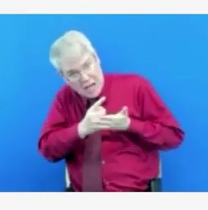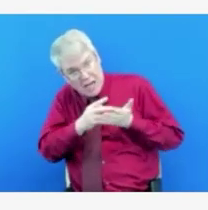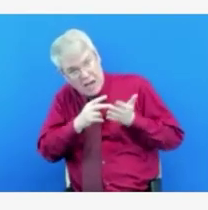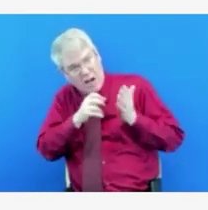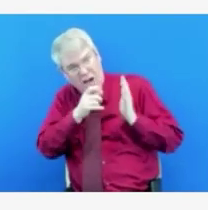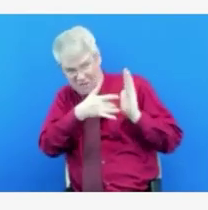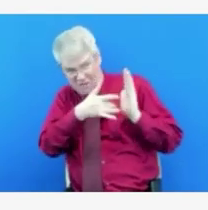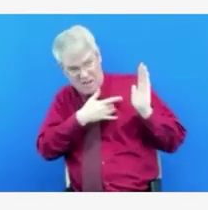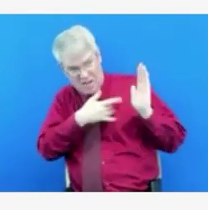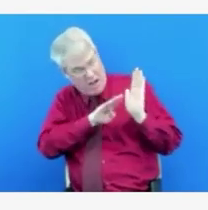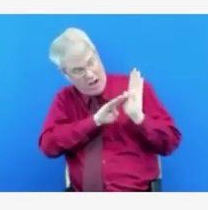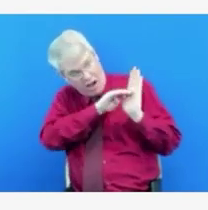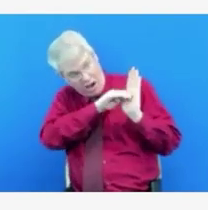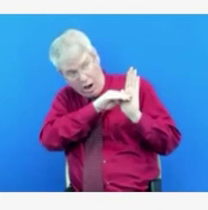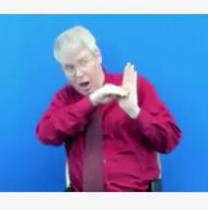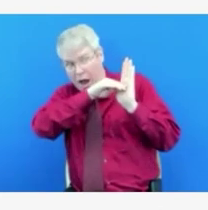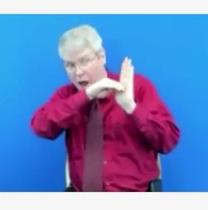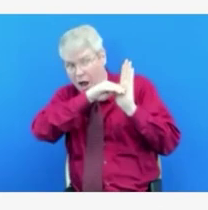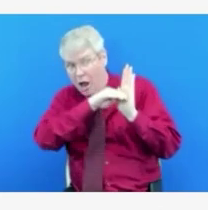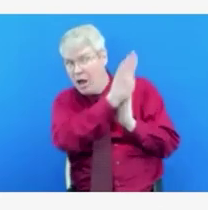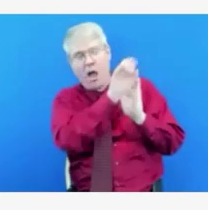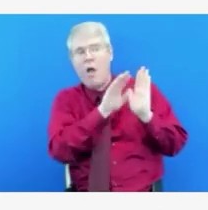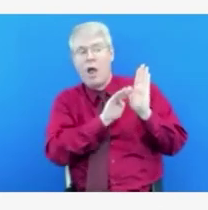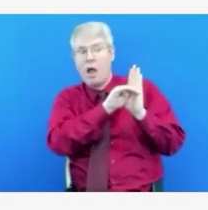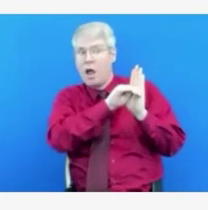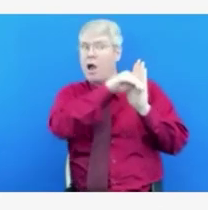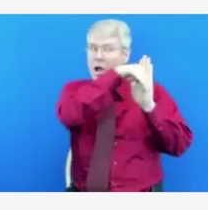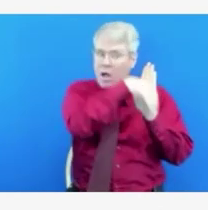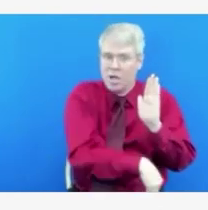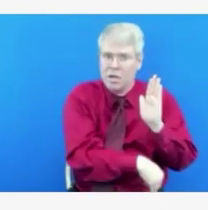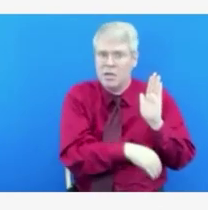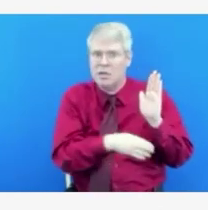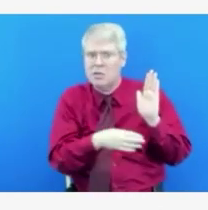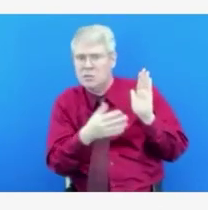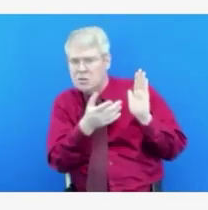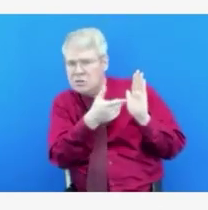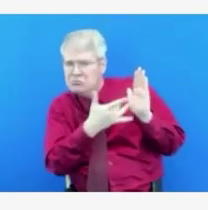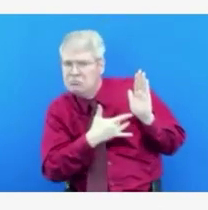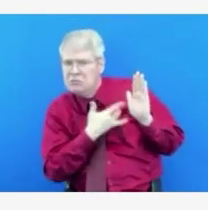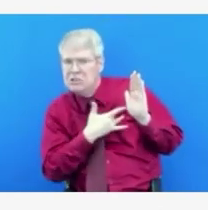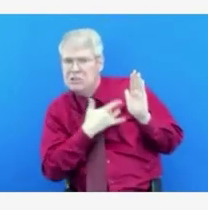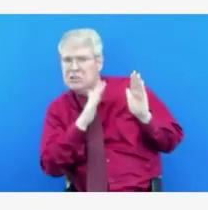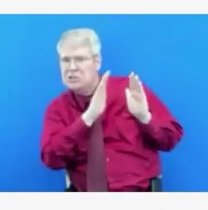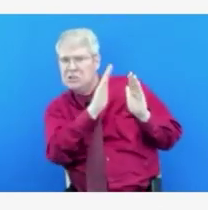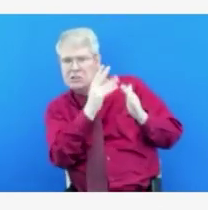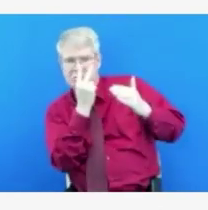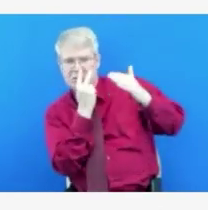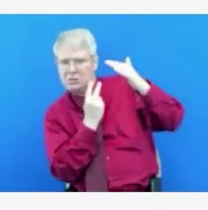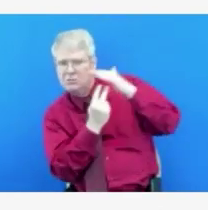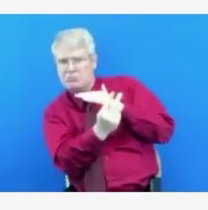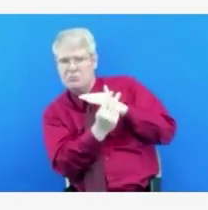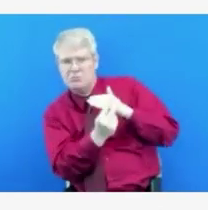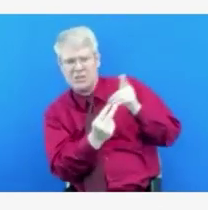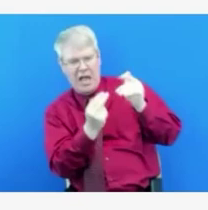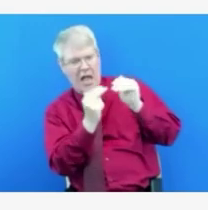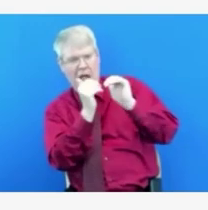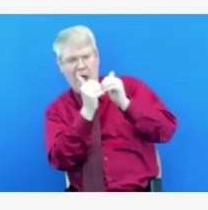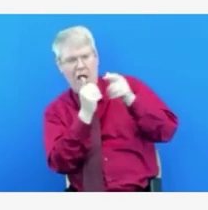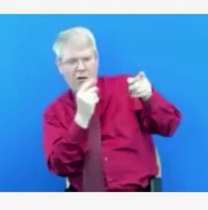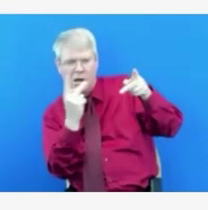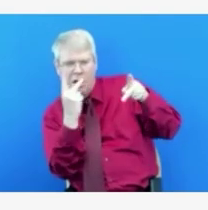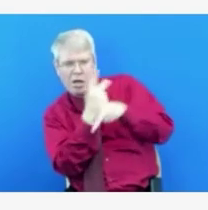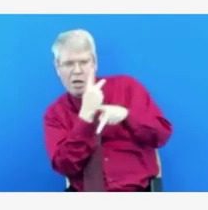I'm wondering at what point will you be able to tell if we've exited a peak, and how and why will you be able to tell that?